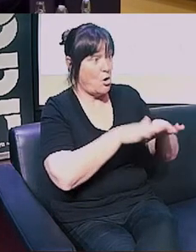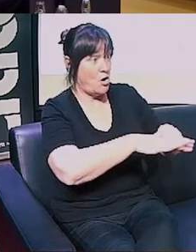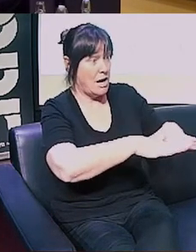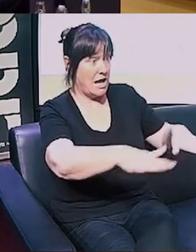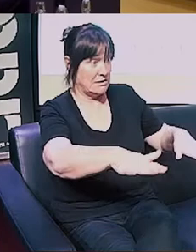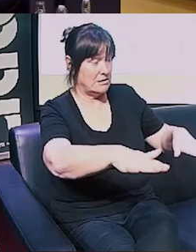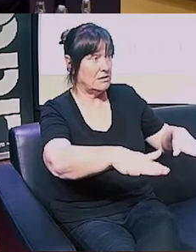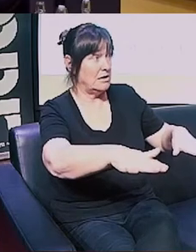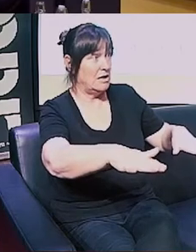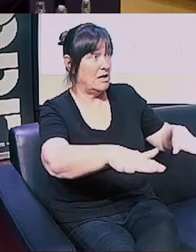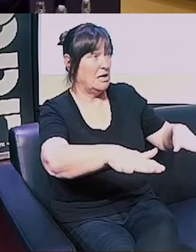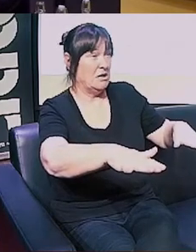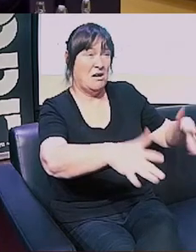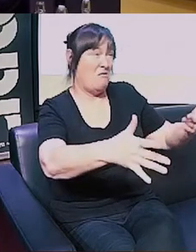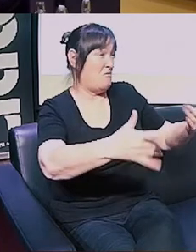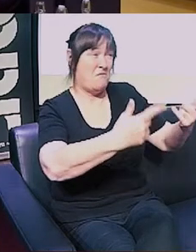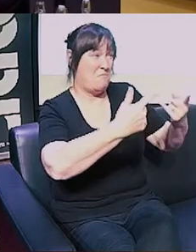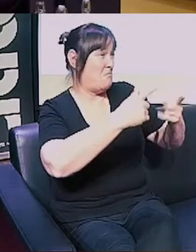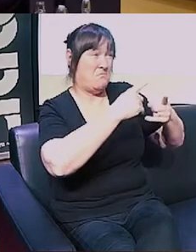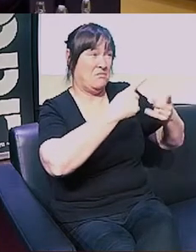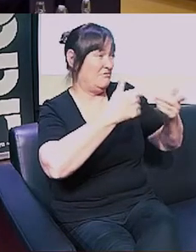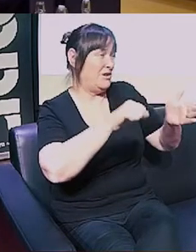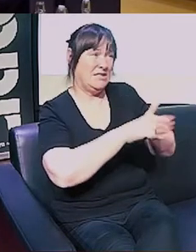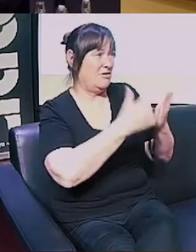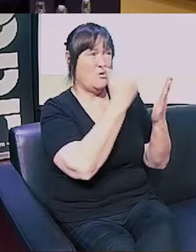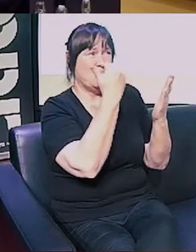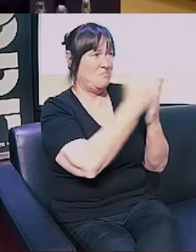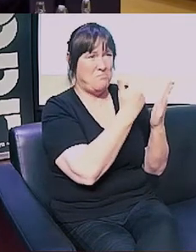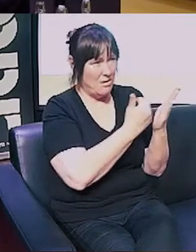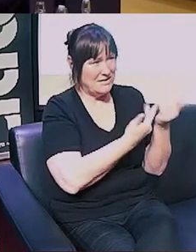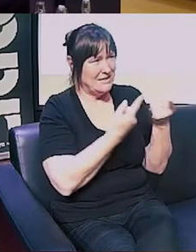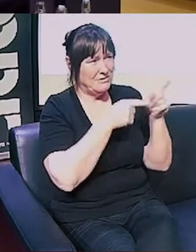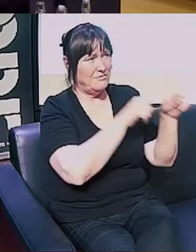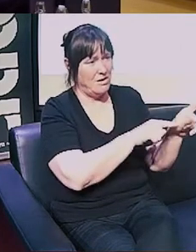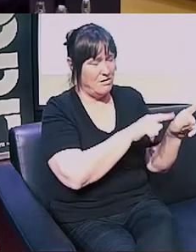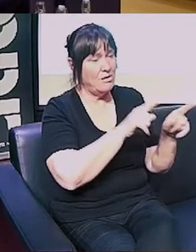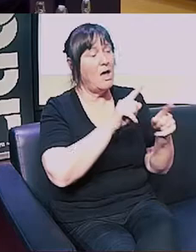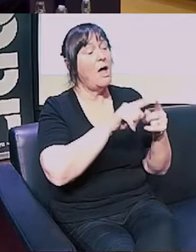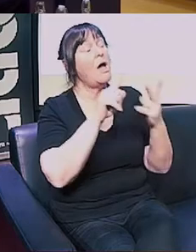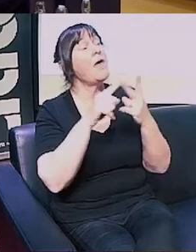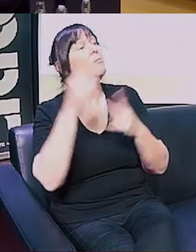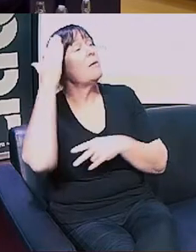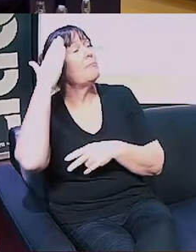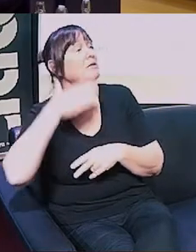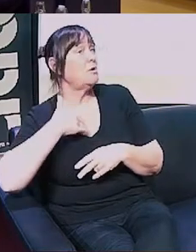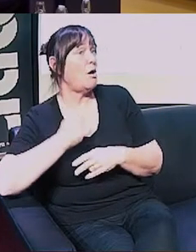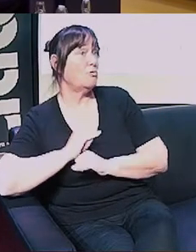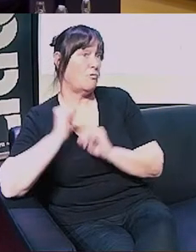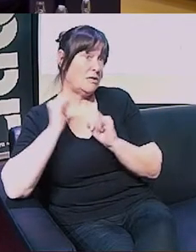a ridiculous and arduous, if not impossible, task. And then the other thing is the mental health crisis that is plaguing the country.